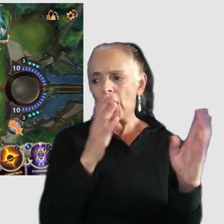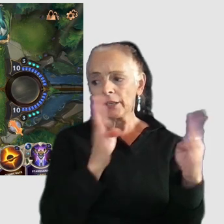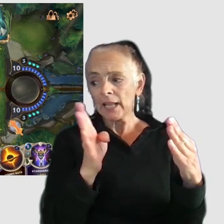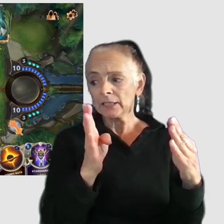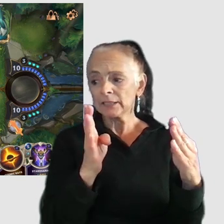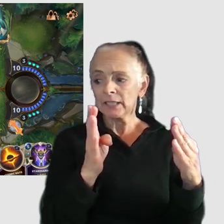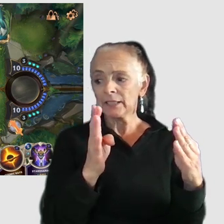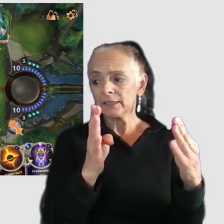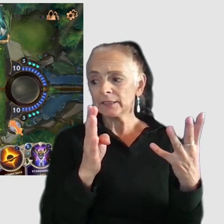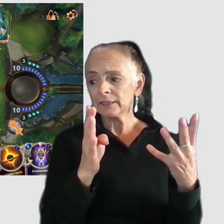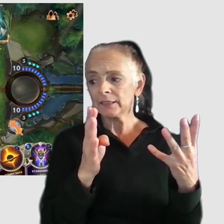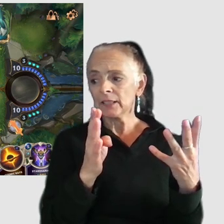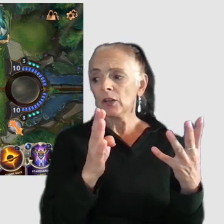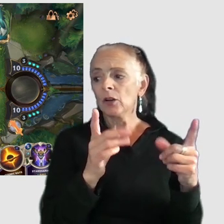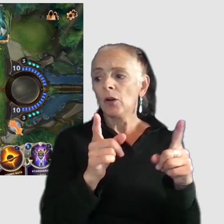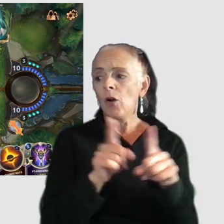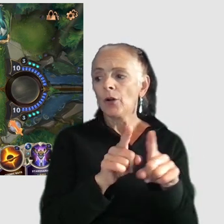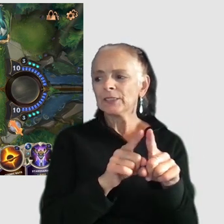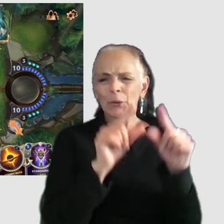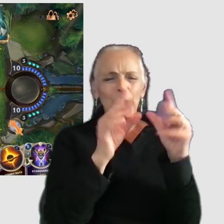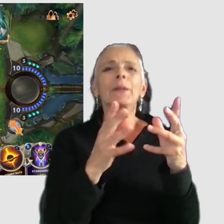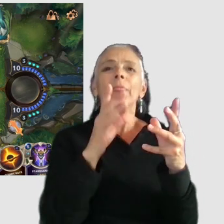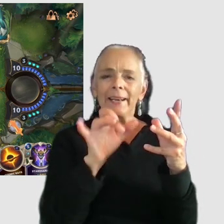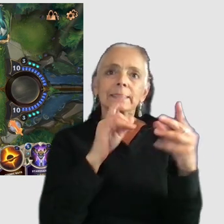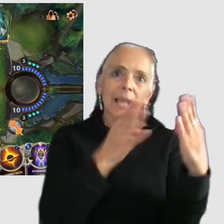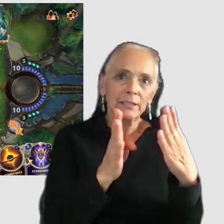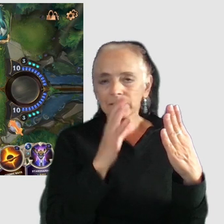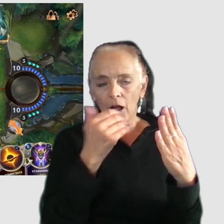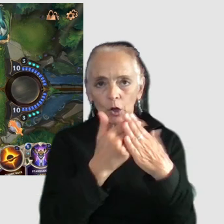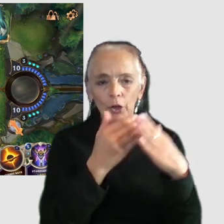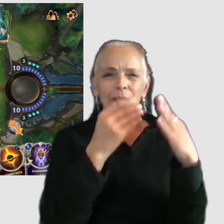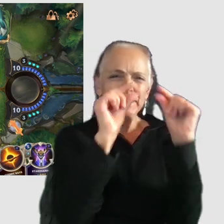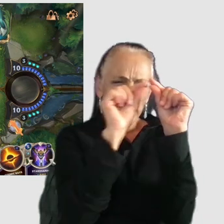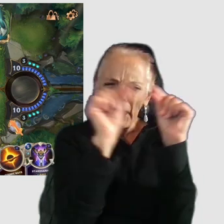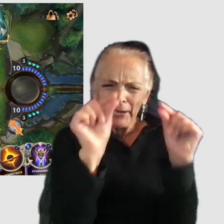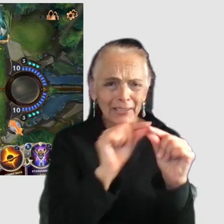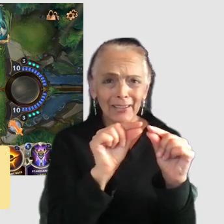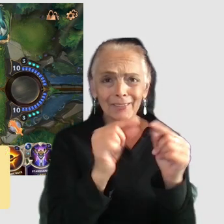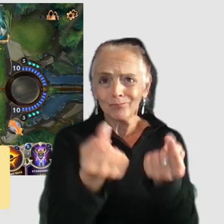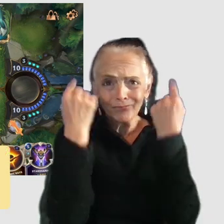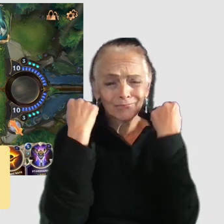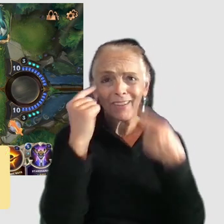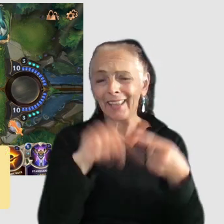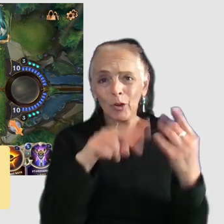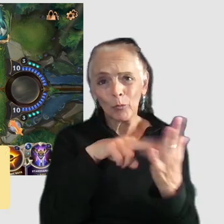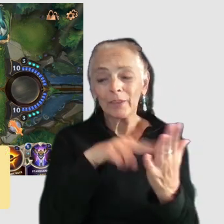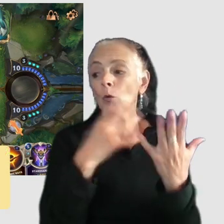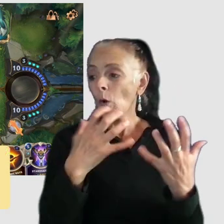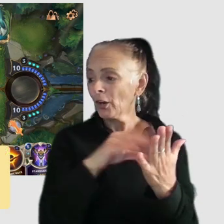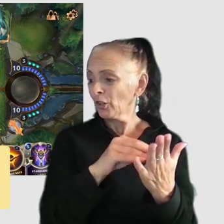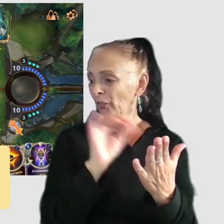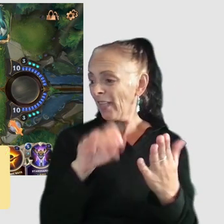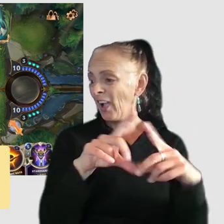generally unfavorable it's also teeny tiny it's very difficult to read i have no idea what it says um so if you're trying to learn what this card